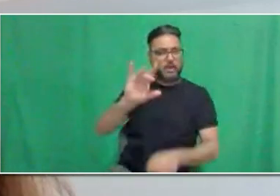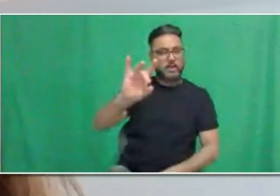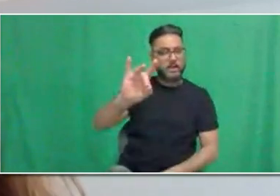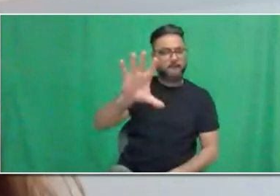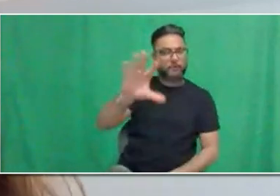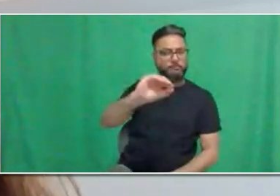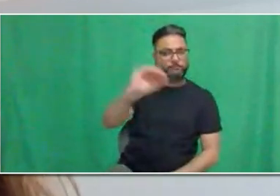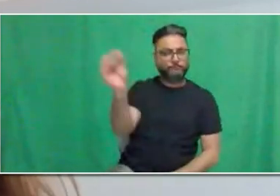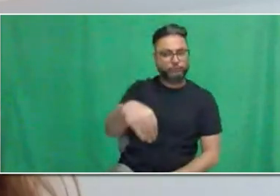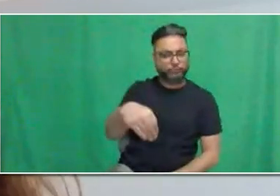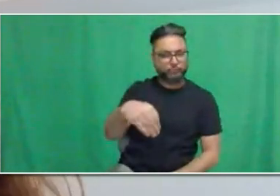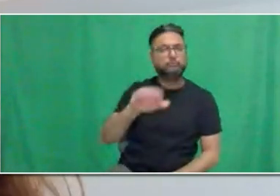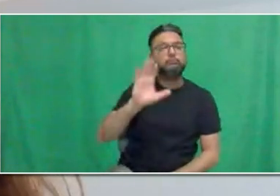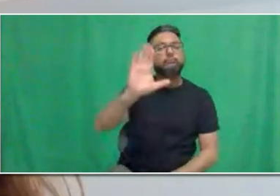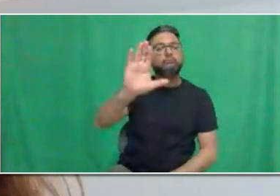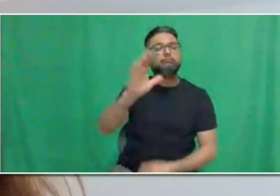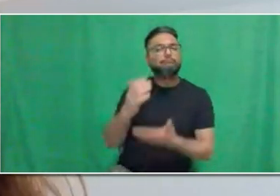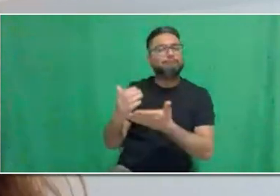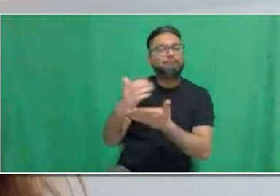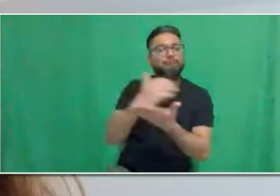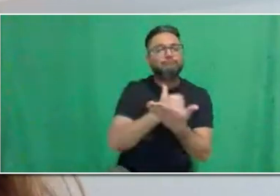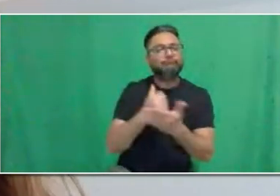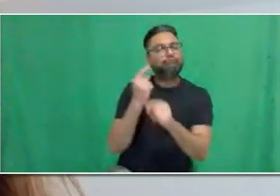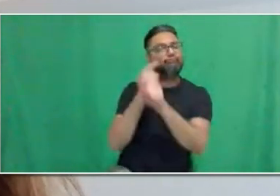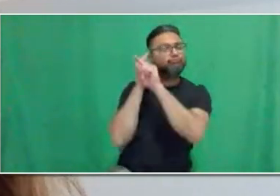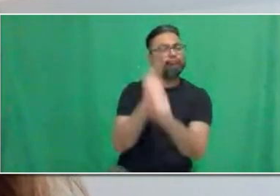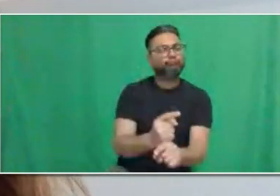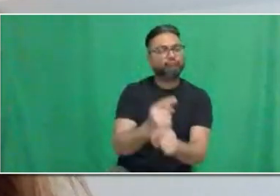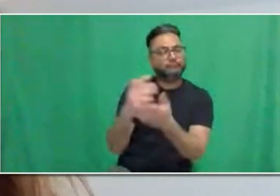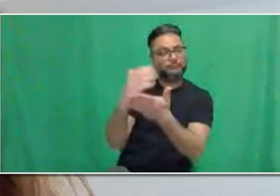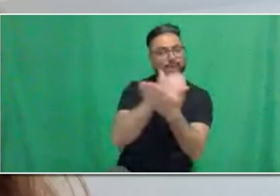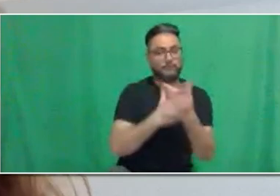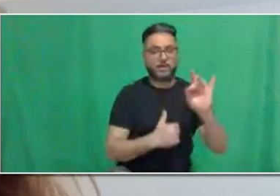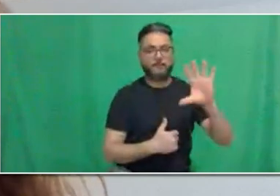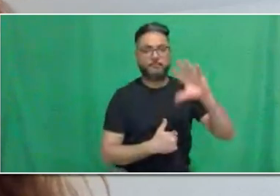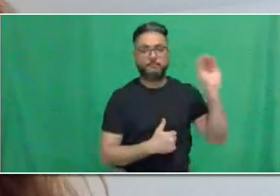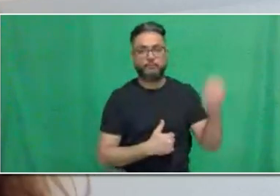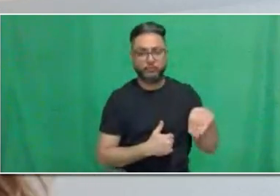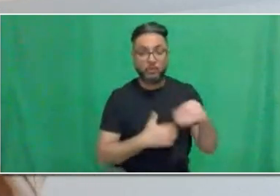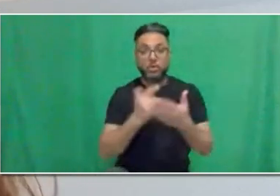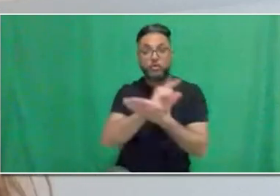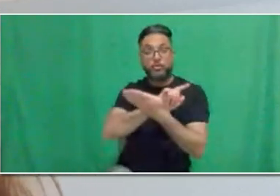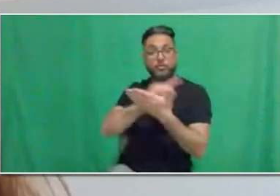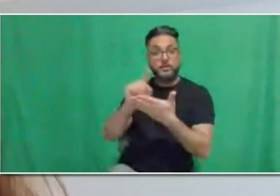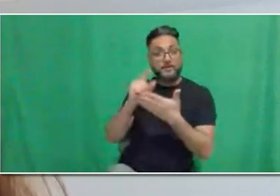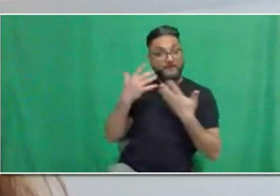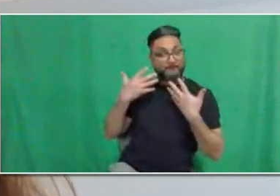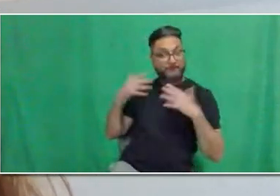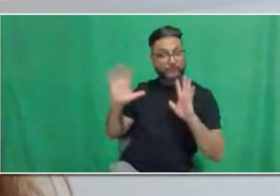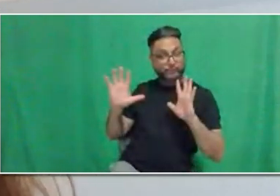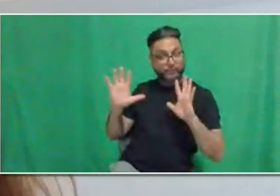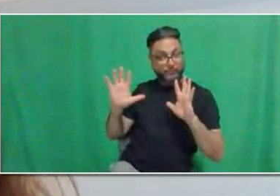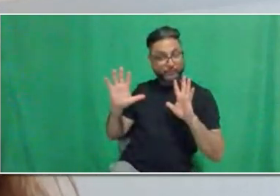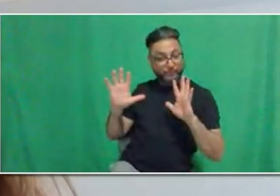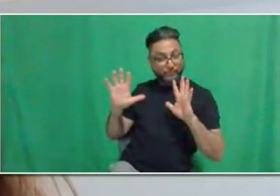the 17 weeks, you will go on, excuse me, you will go on unpaid parental leave from the TTC.